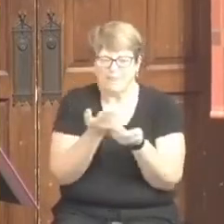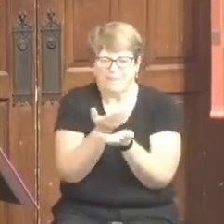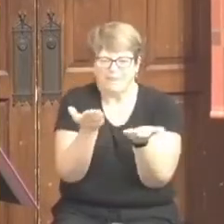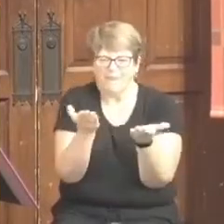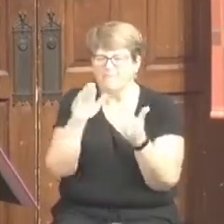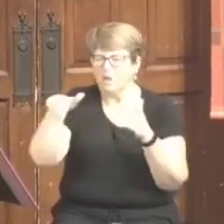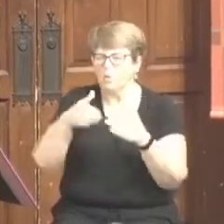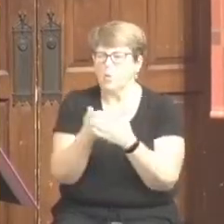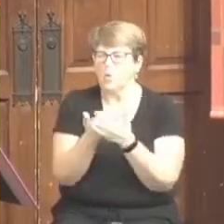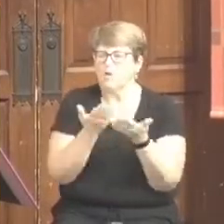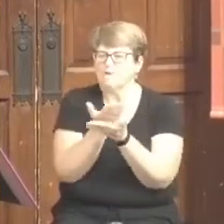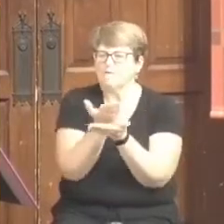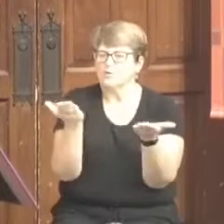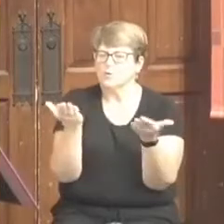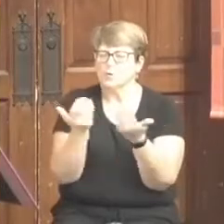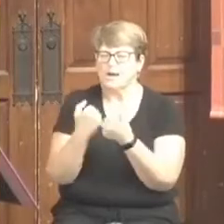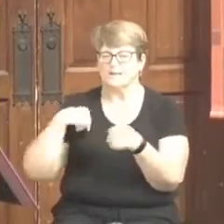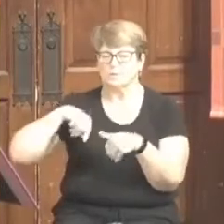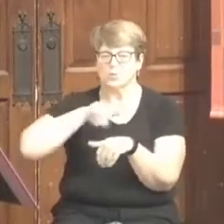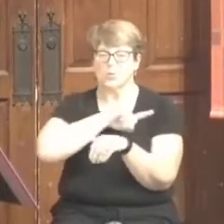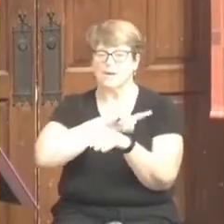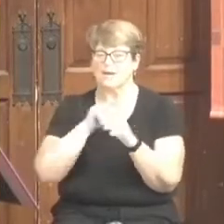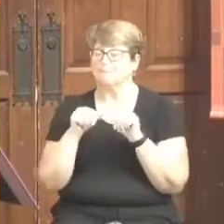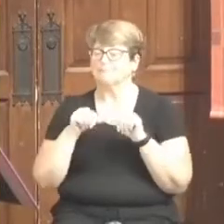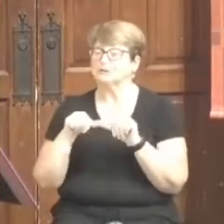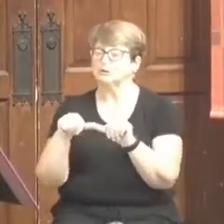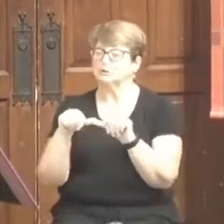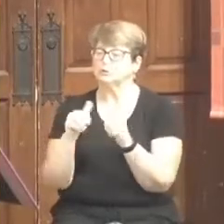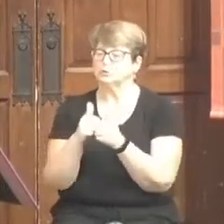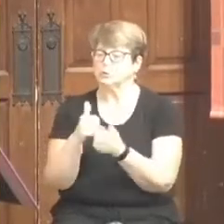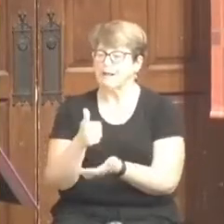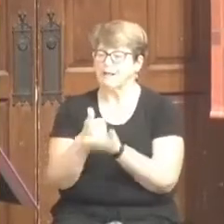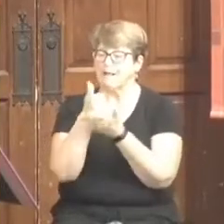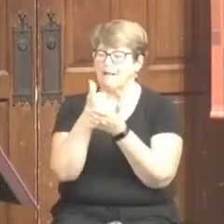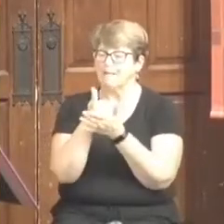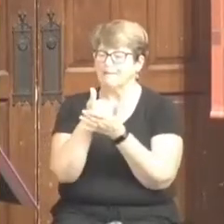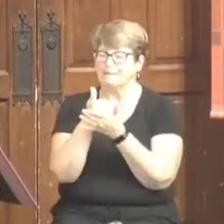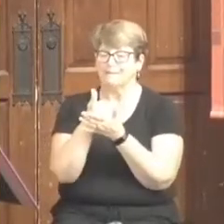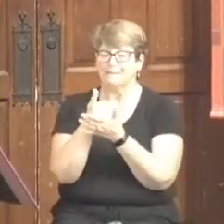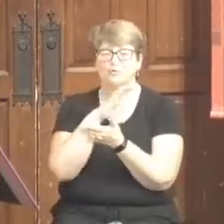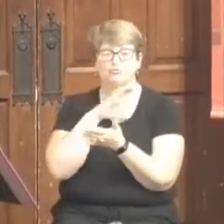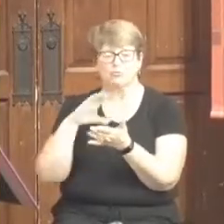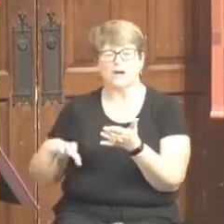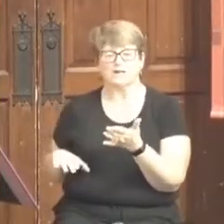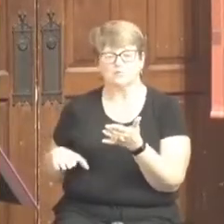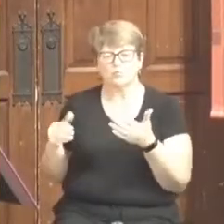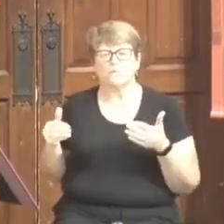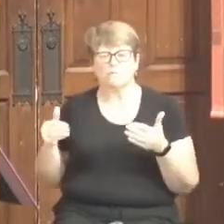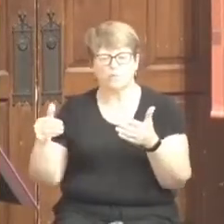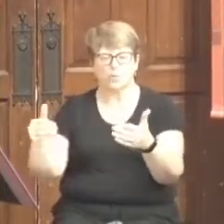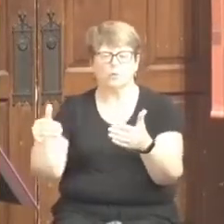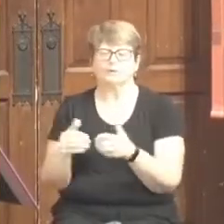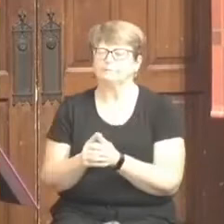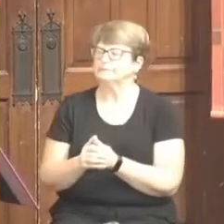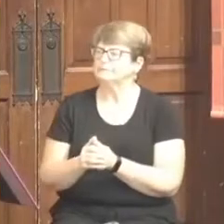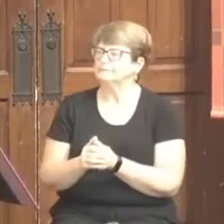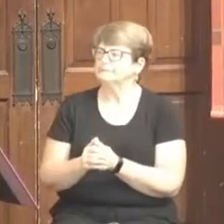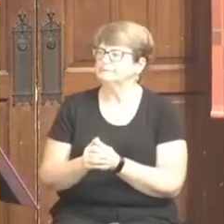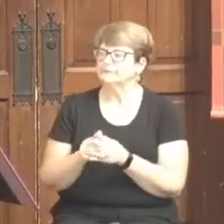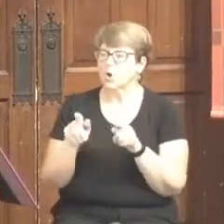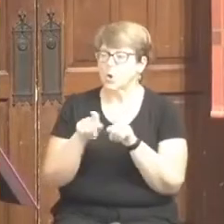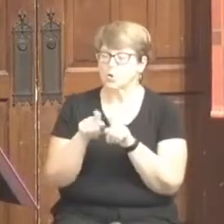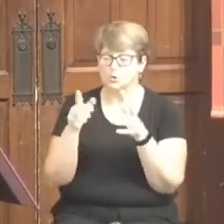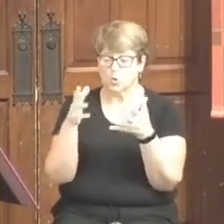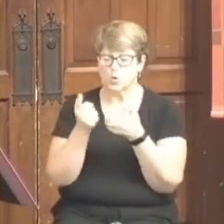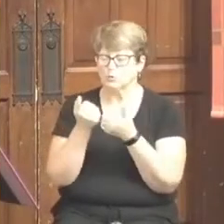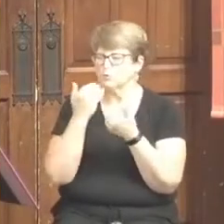as we continue to help the mission and ministry of Christ go forward. I also want to say thank